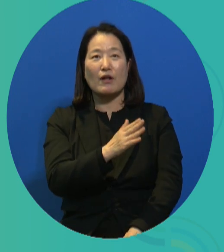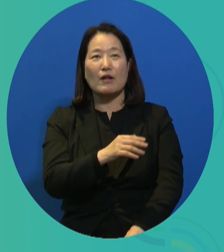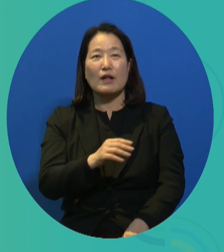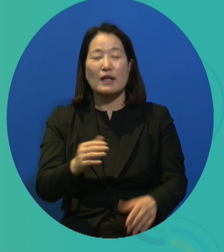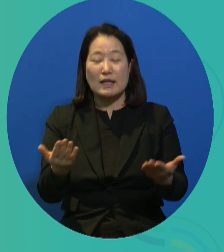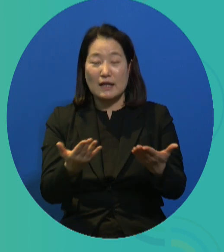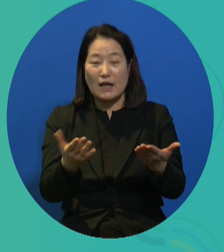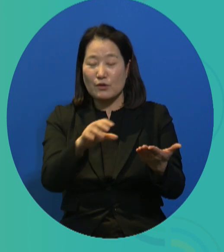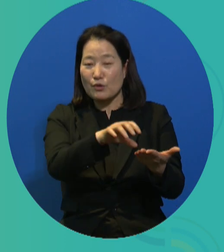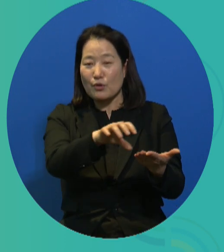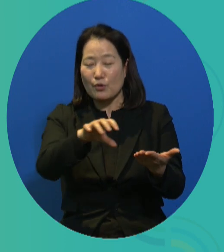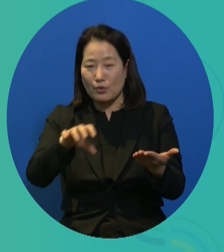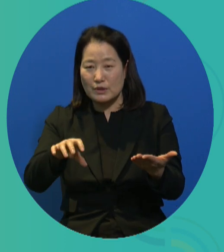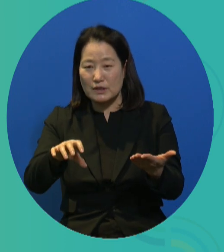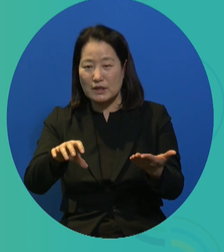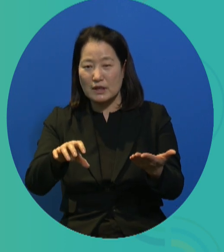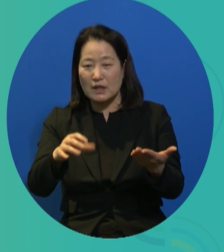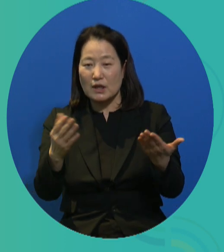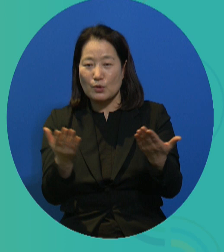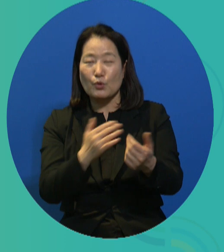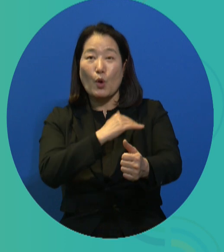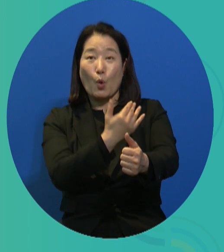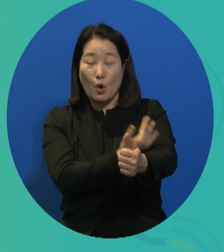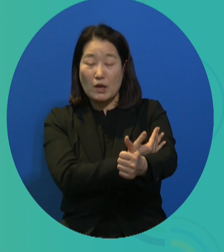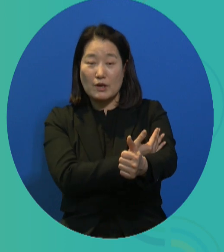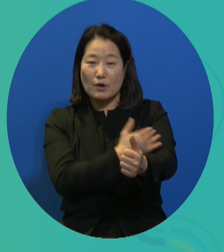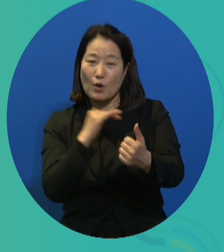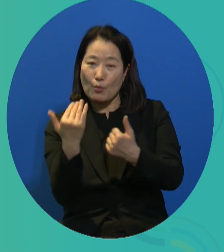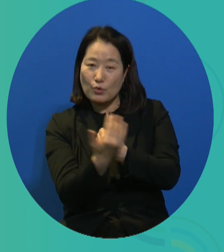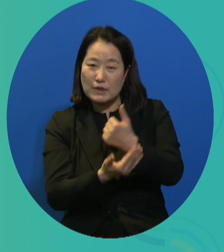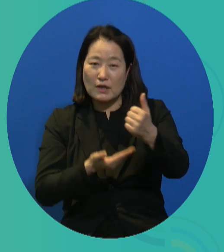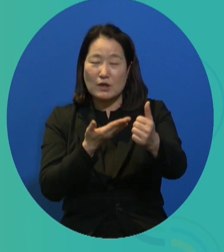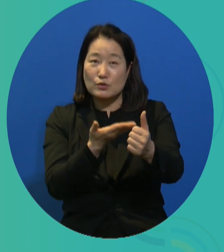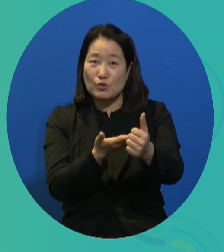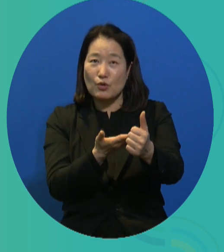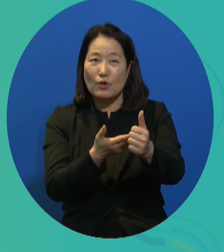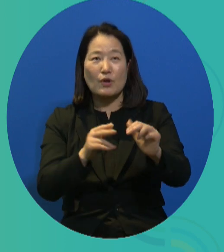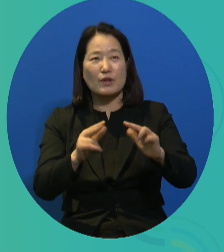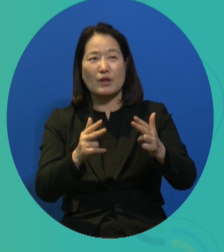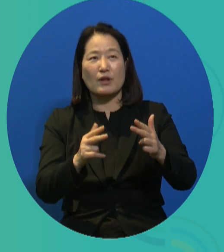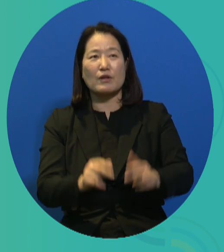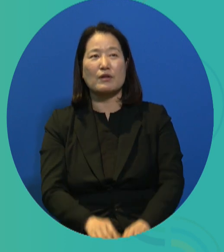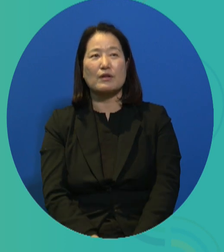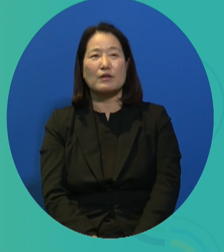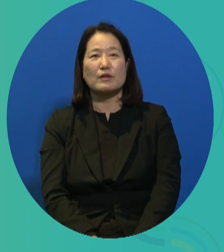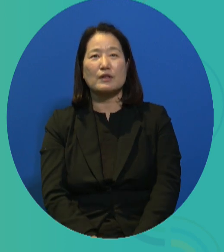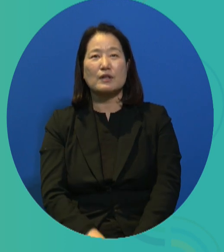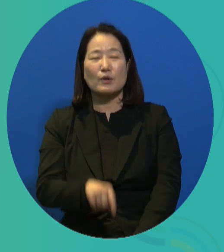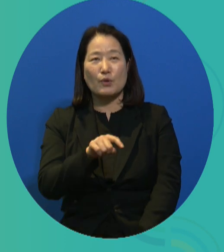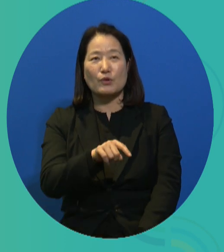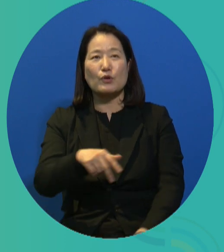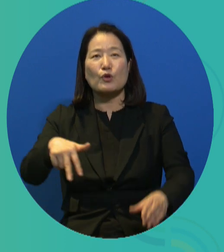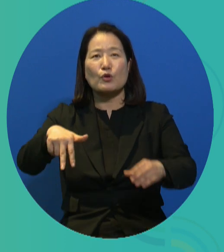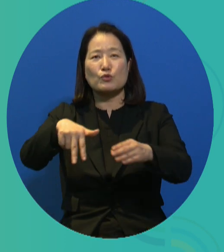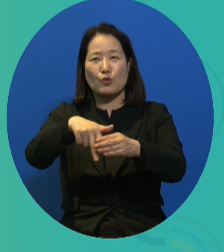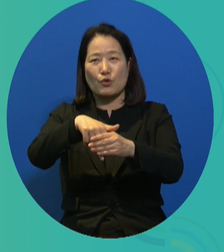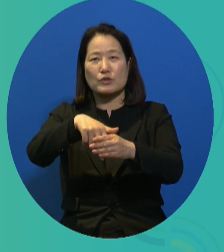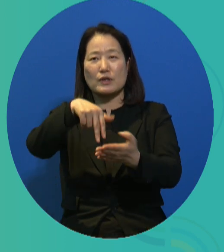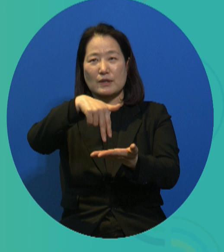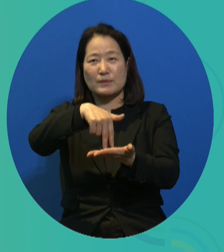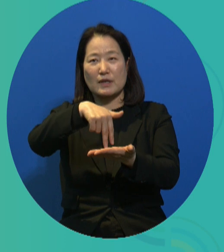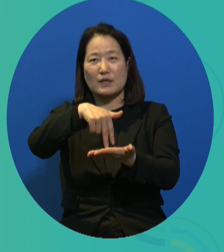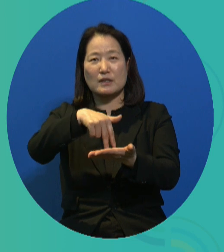Beck diagnosed the concept of full employment as a mistaken call that was only possible under a blind religious faith for the markets